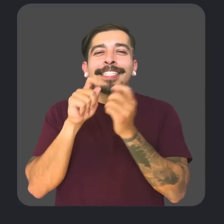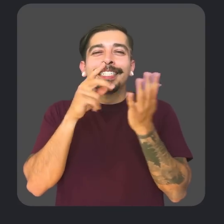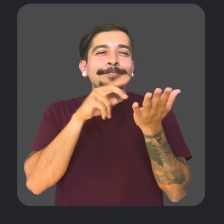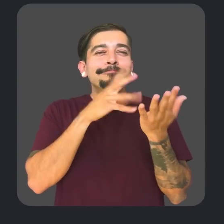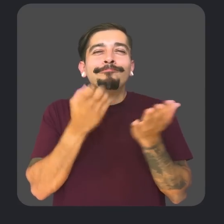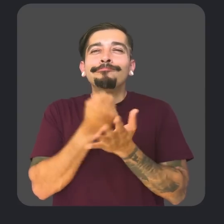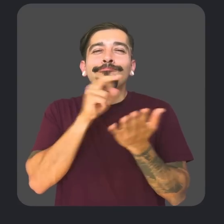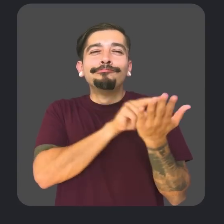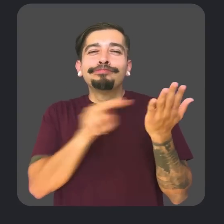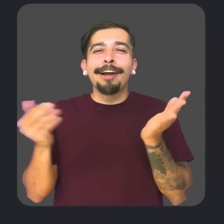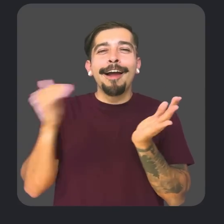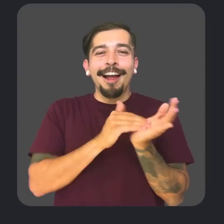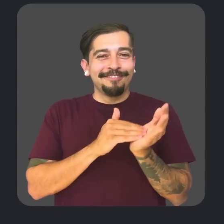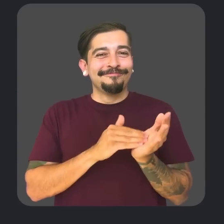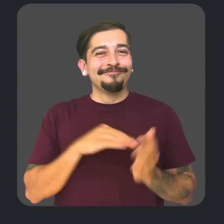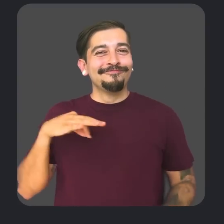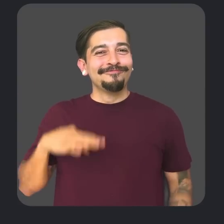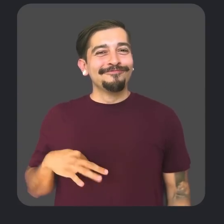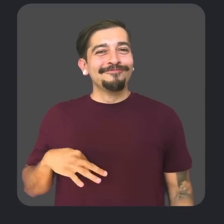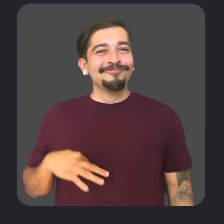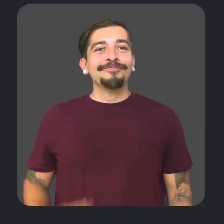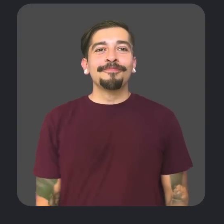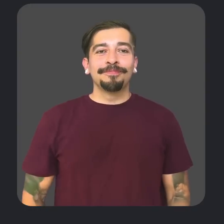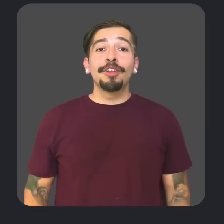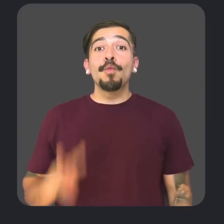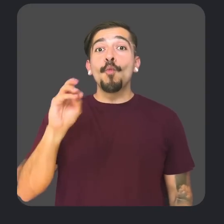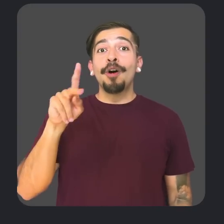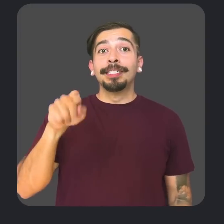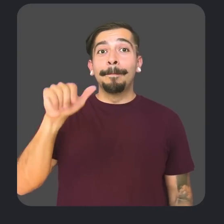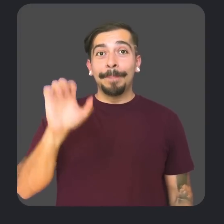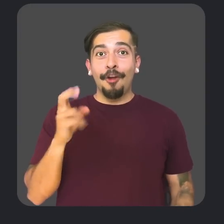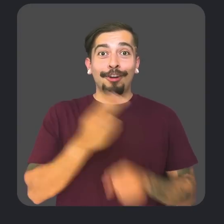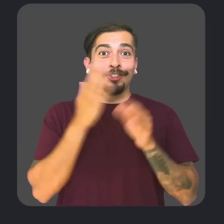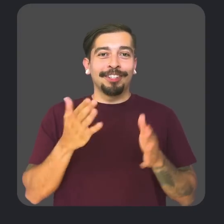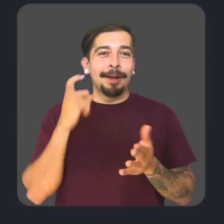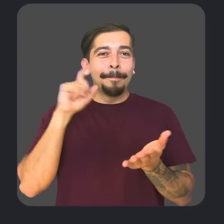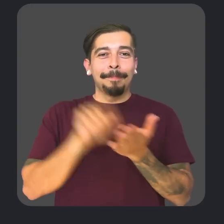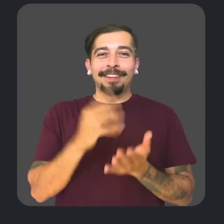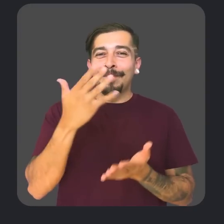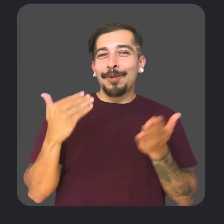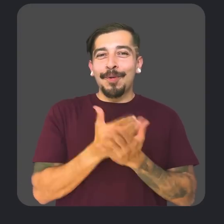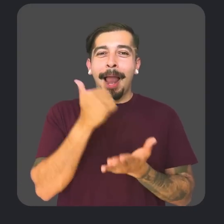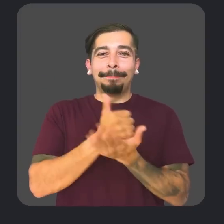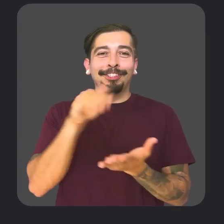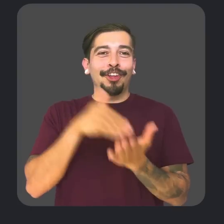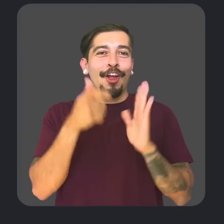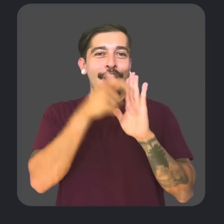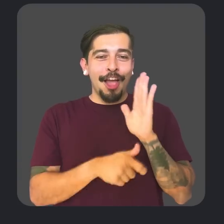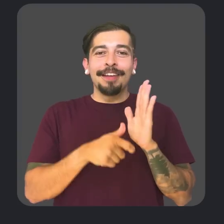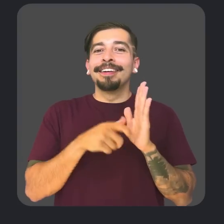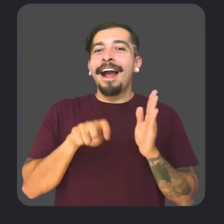revisit specific details that were mentioned earlier. For Workspace users, we recently published five new Help Center articles